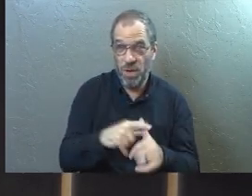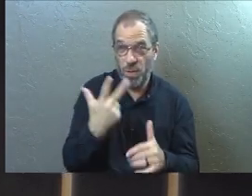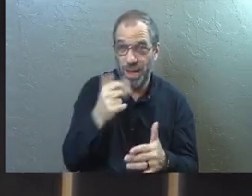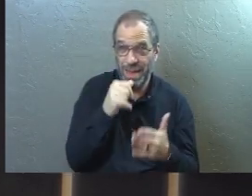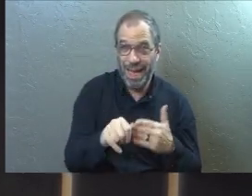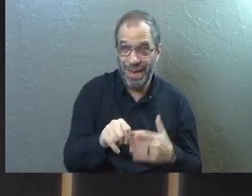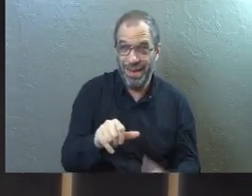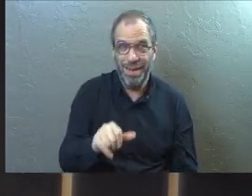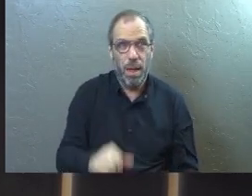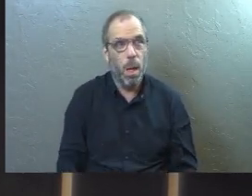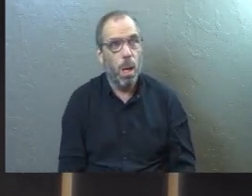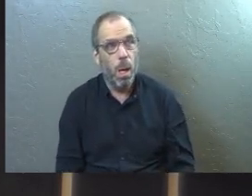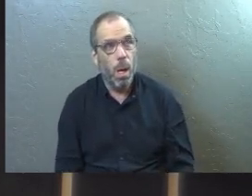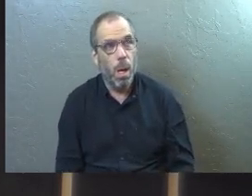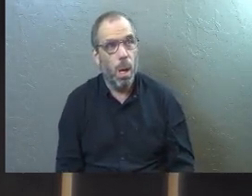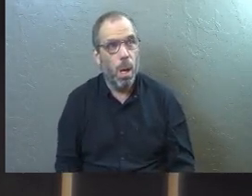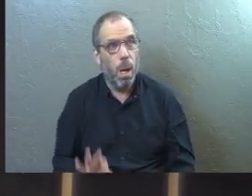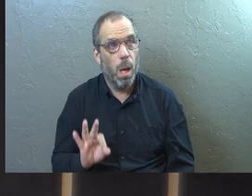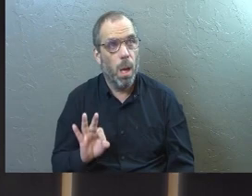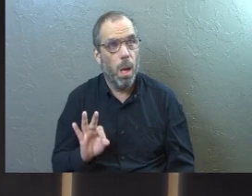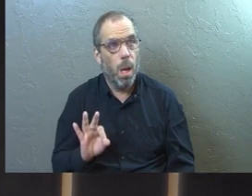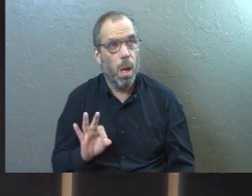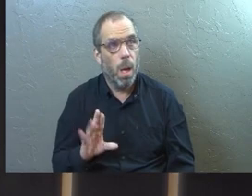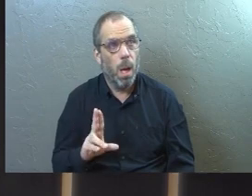God, you're slower than first service was.